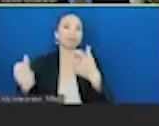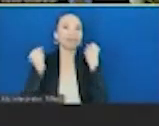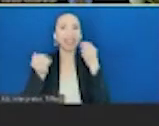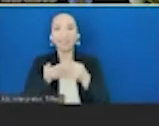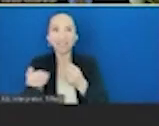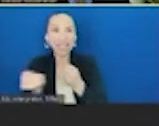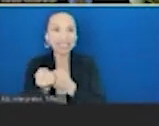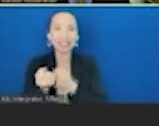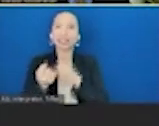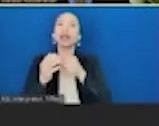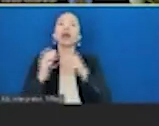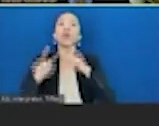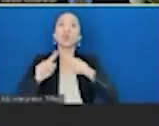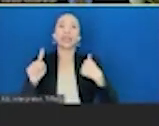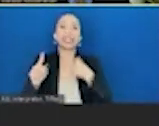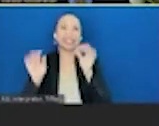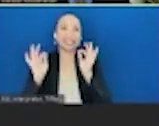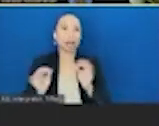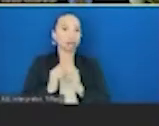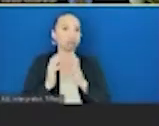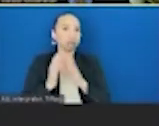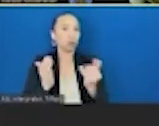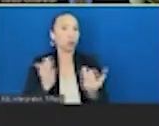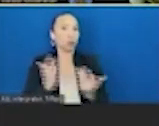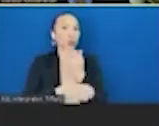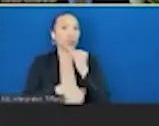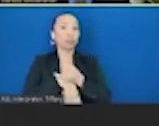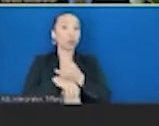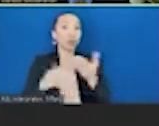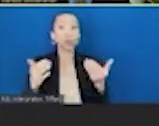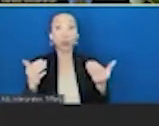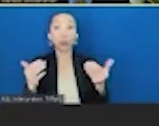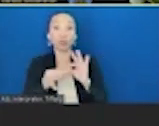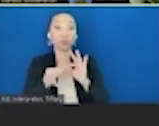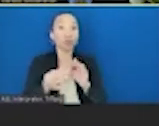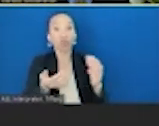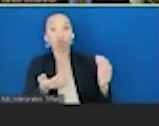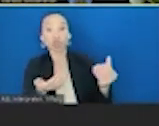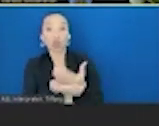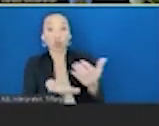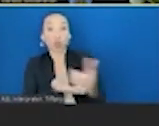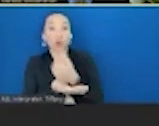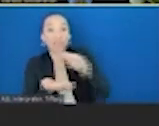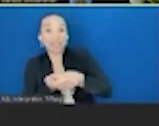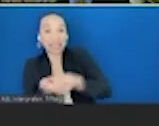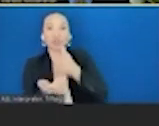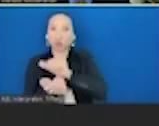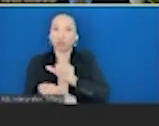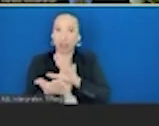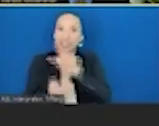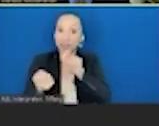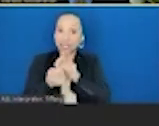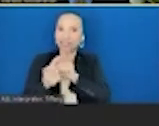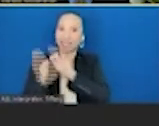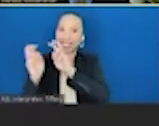on. We need a new institute with new funding to really take on these nutrition issues. There's huge return on investment for